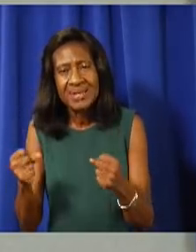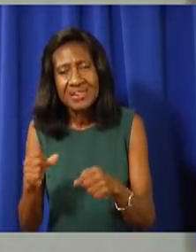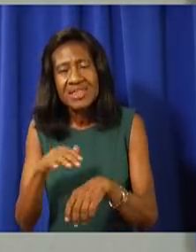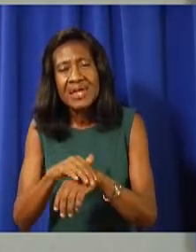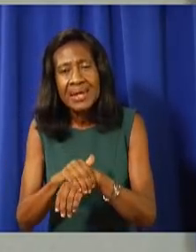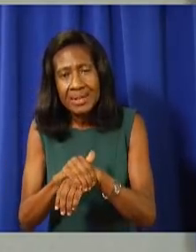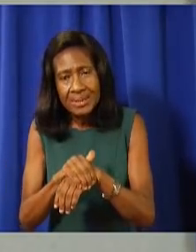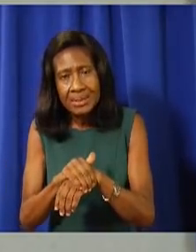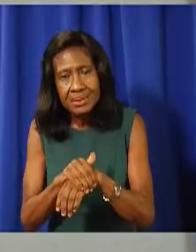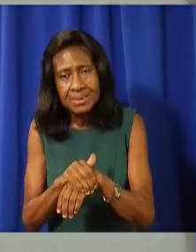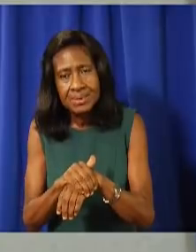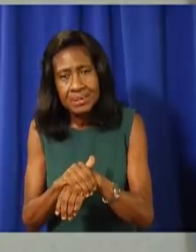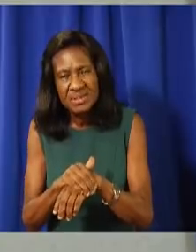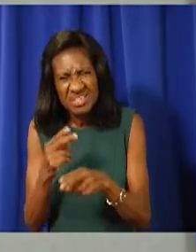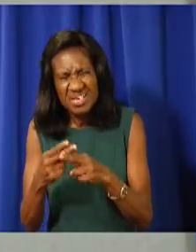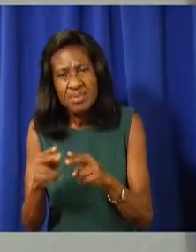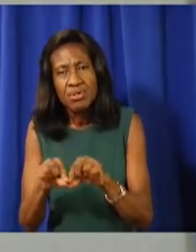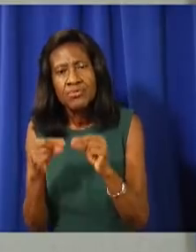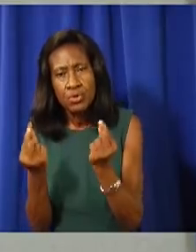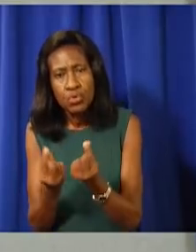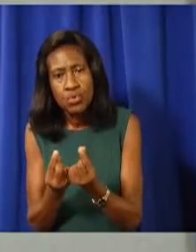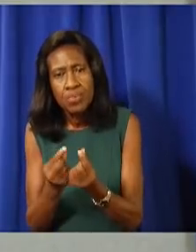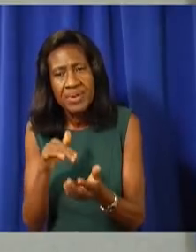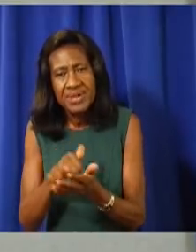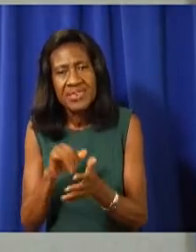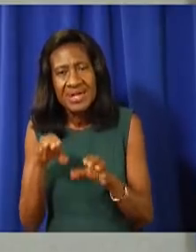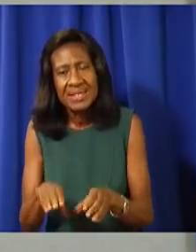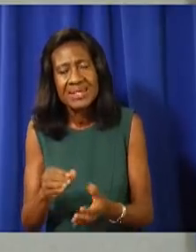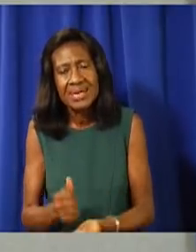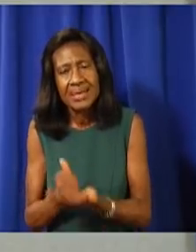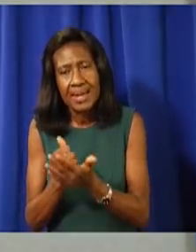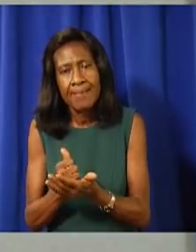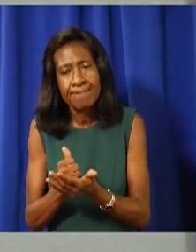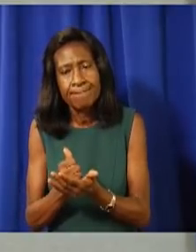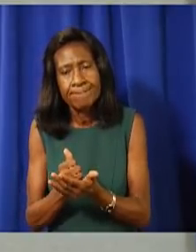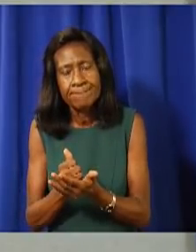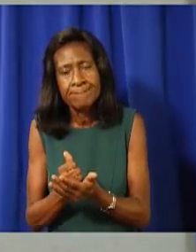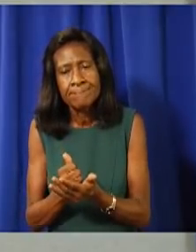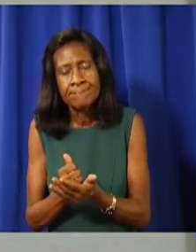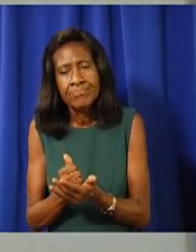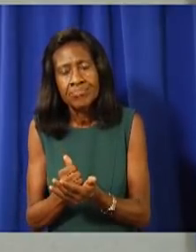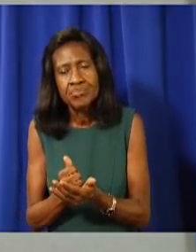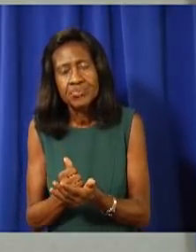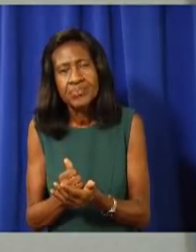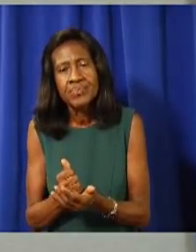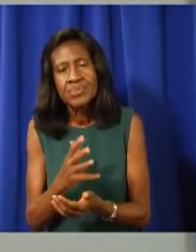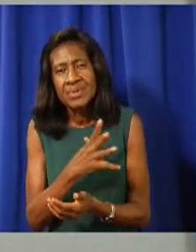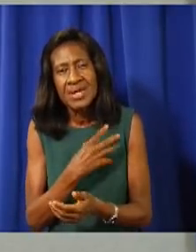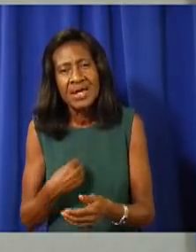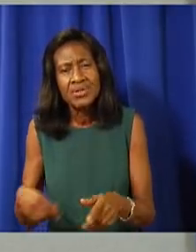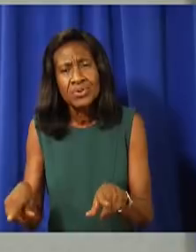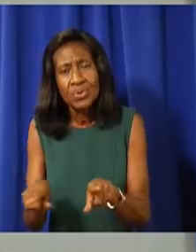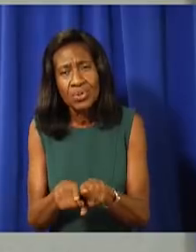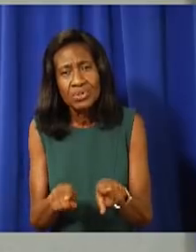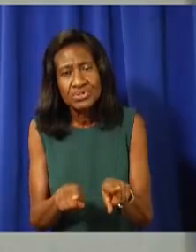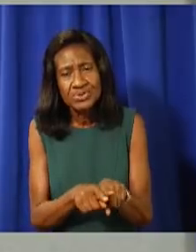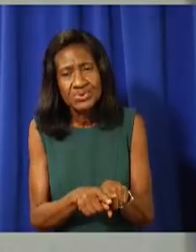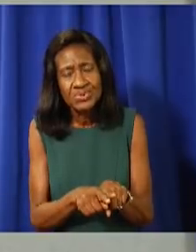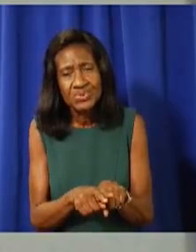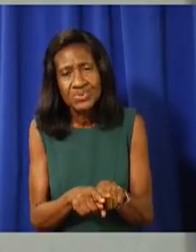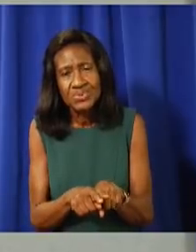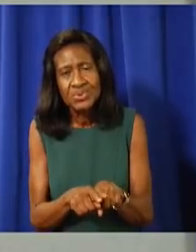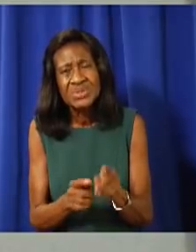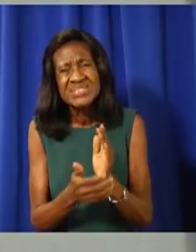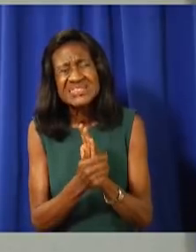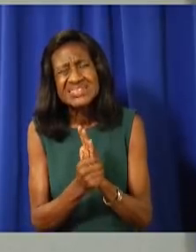So a combination of the best possible advice, information, expertise, that may include